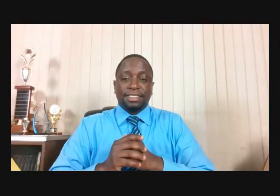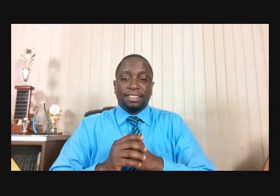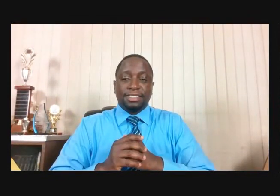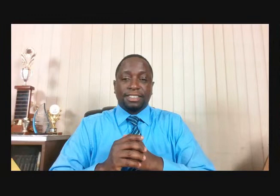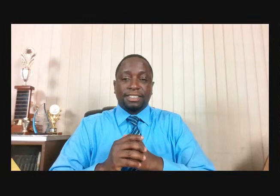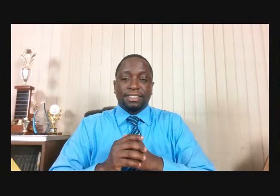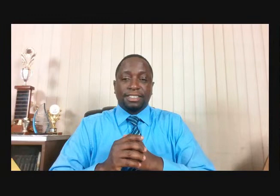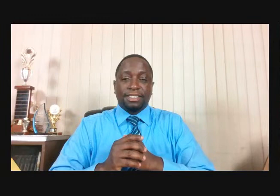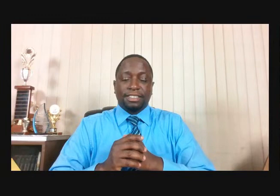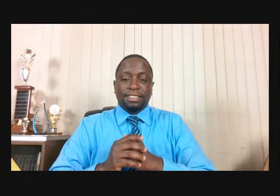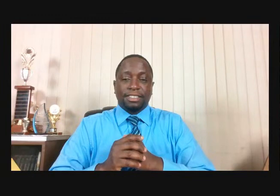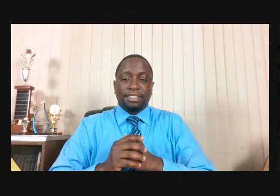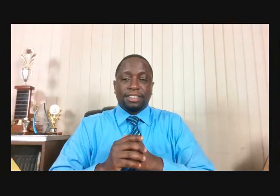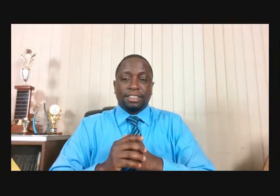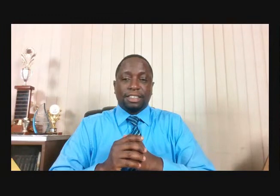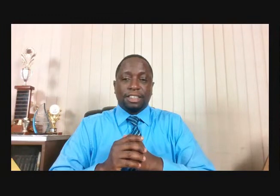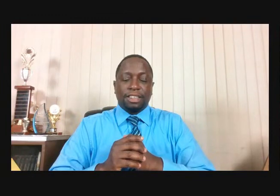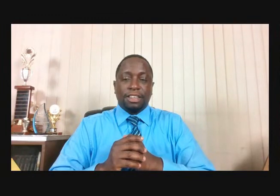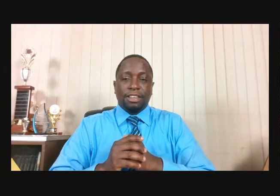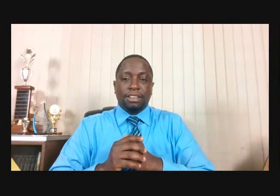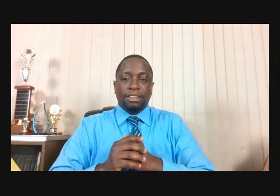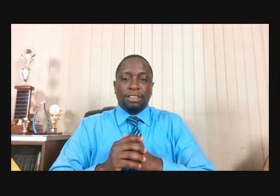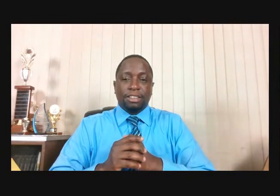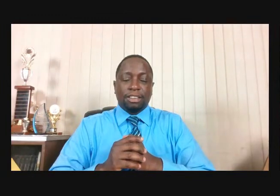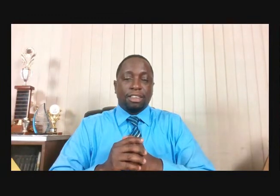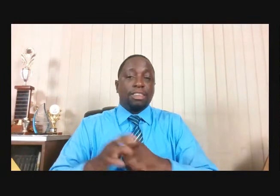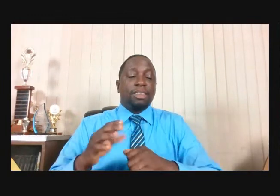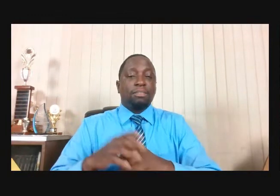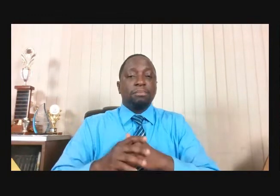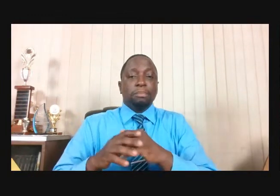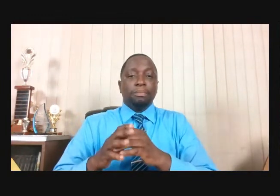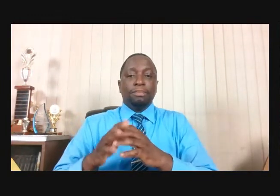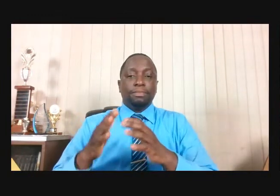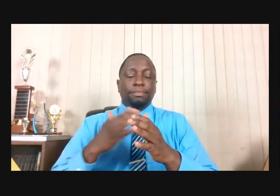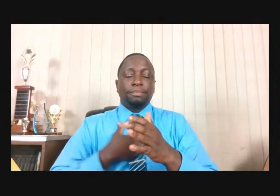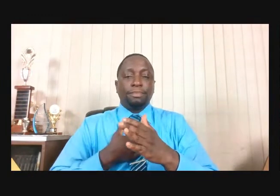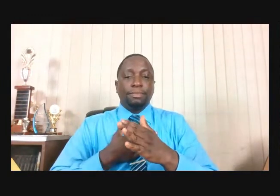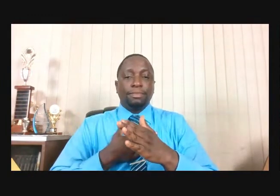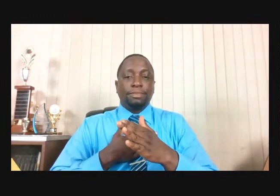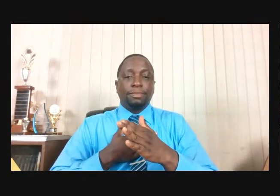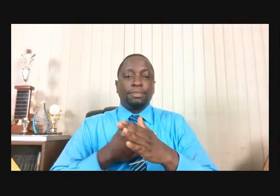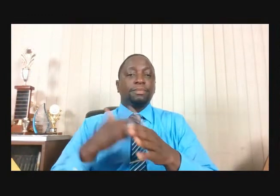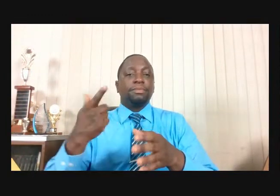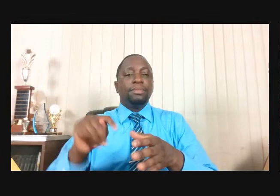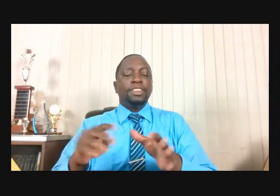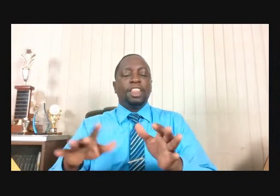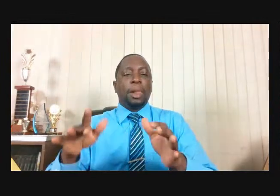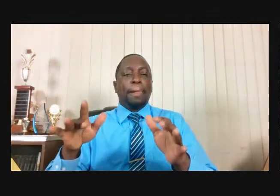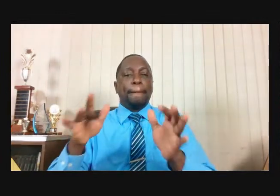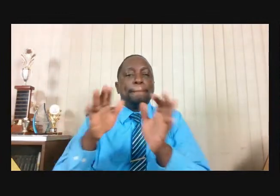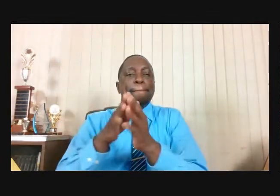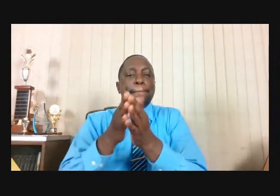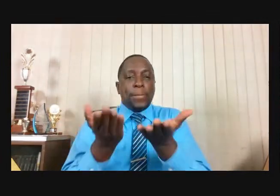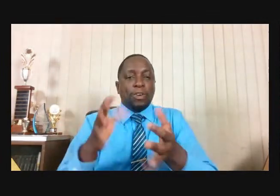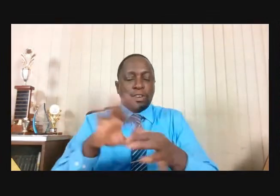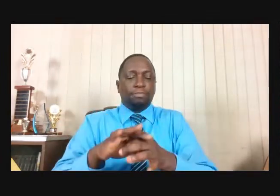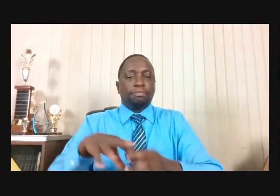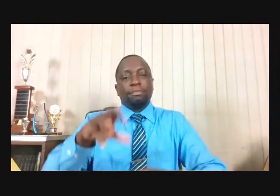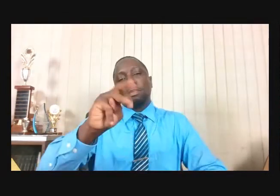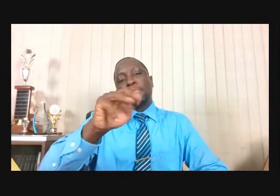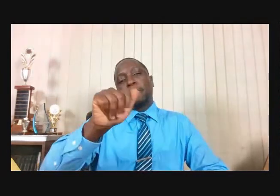My brothers and sisters, the books of Matthew chapter 17,